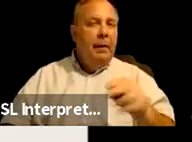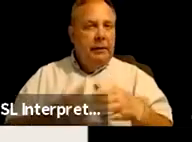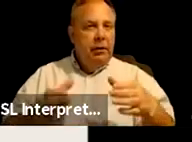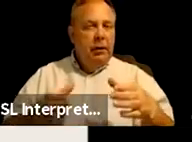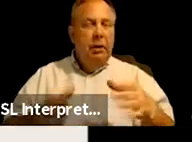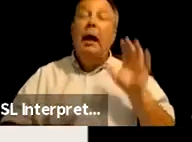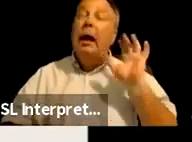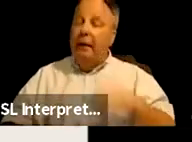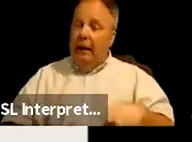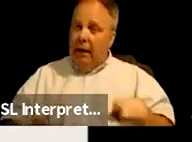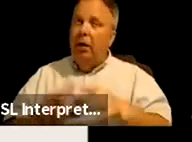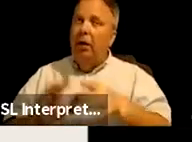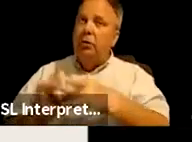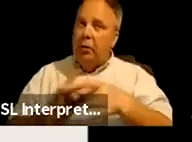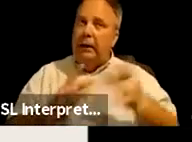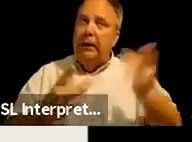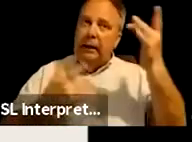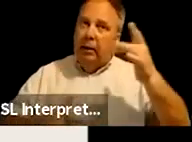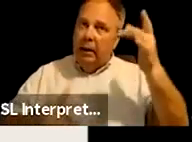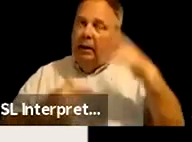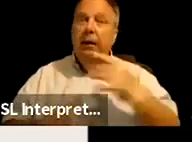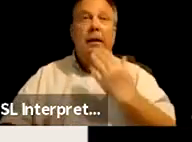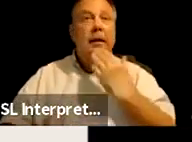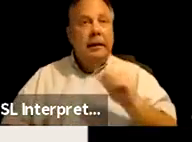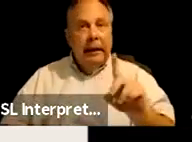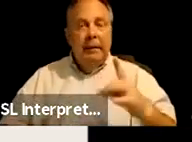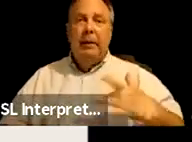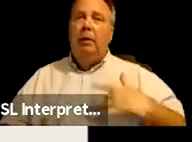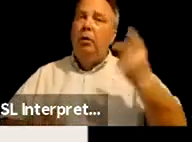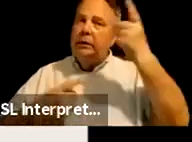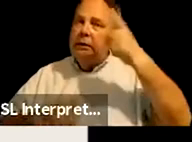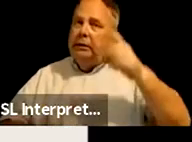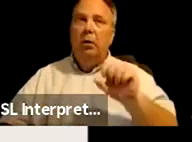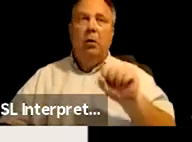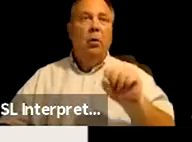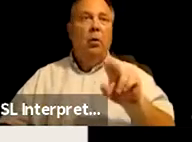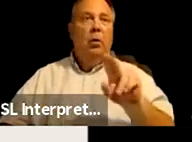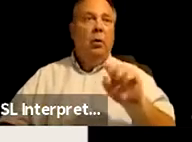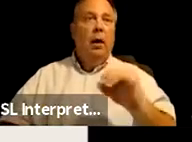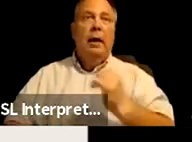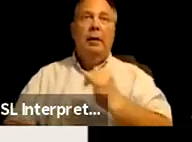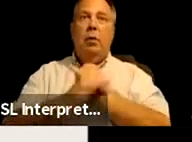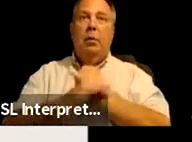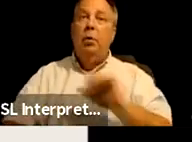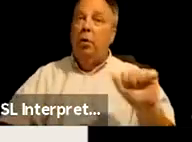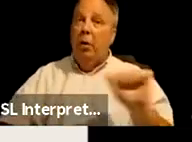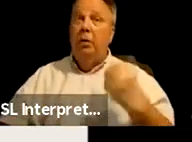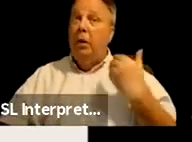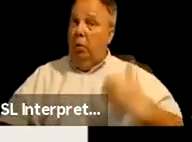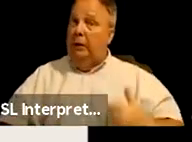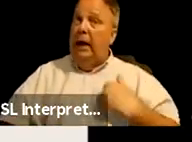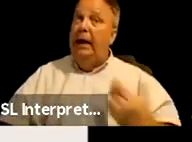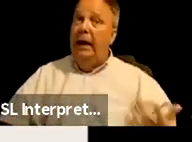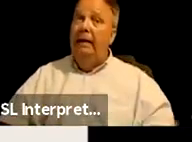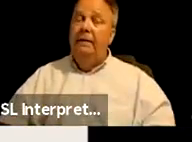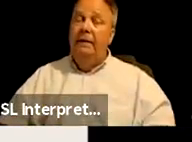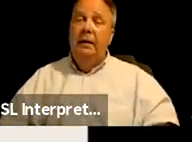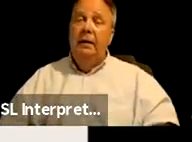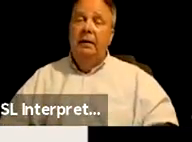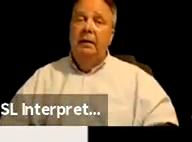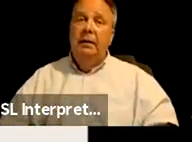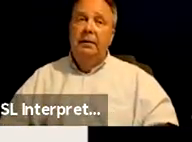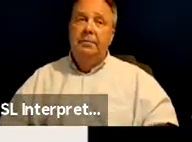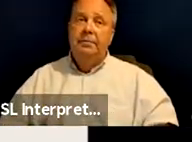also lead to illnesses like diabetes, heart disease, or autoimmune arthritis, which I have. Um,